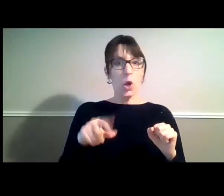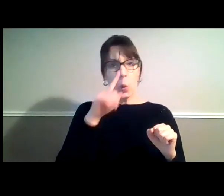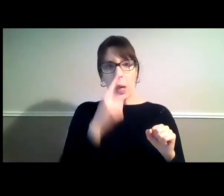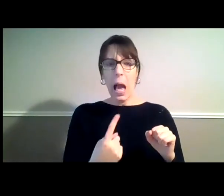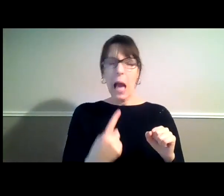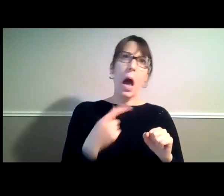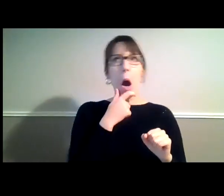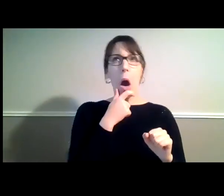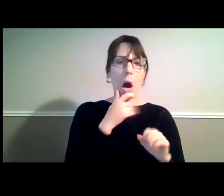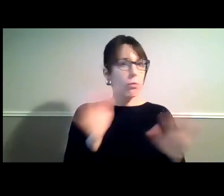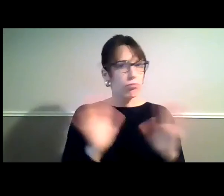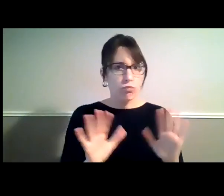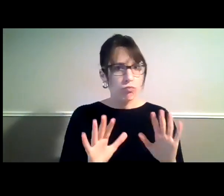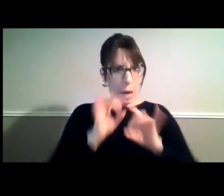at all.